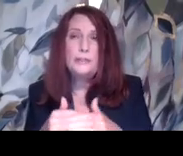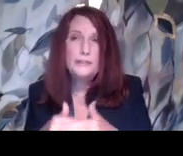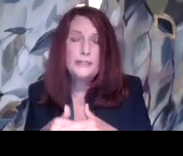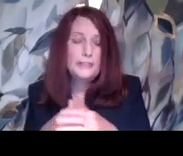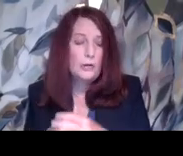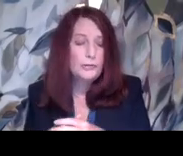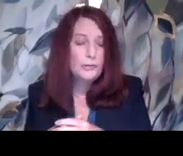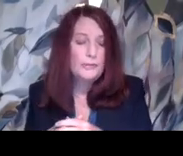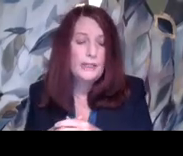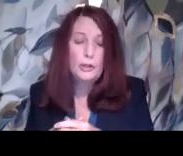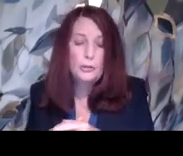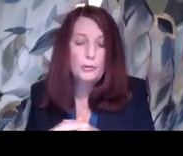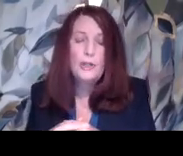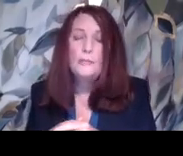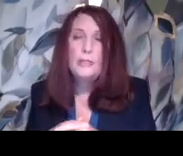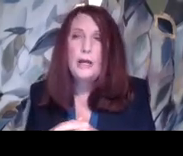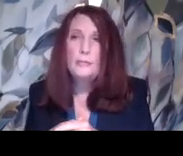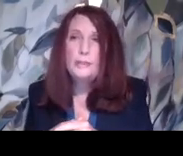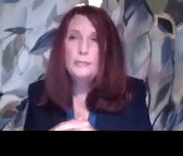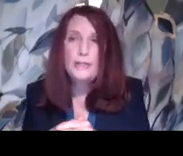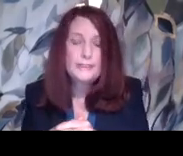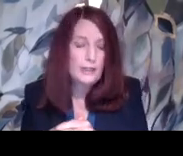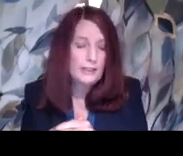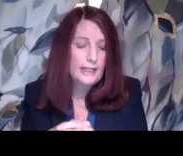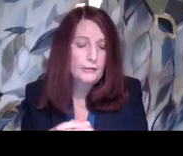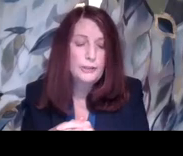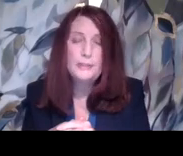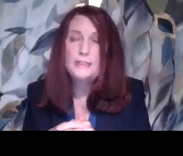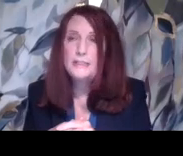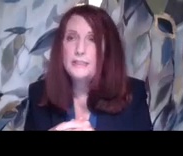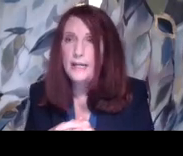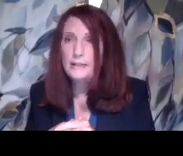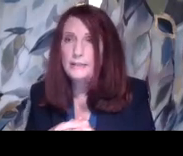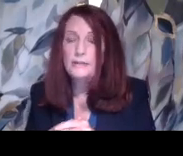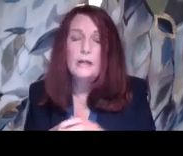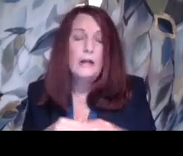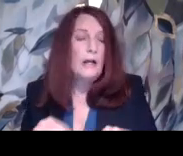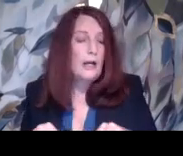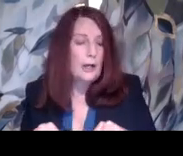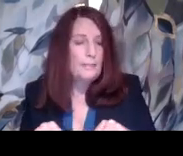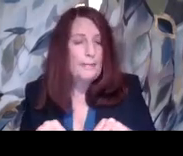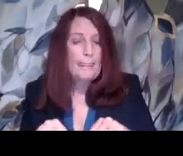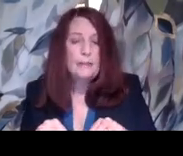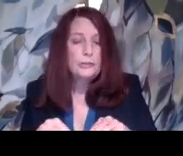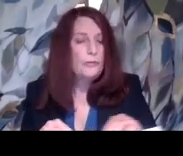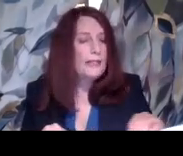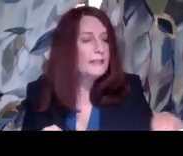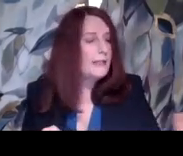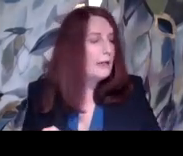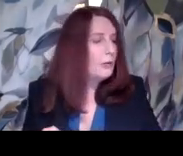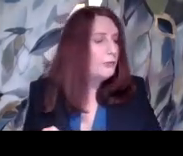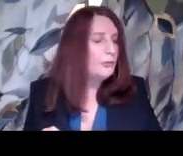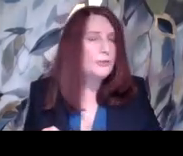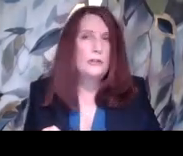based on sex can also include people based on LGBT status. So,